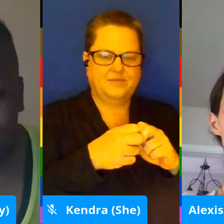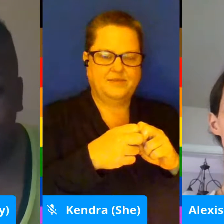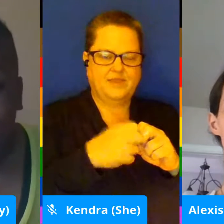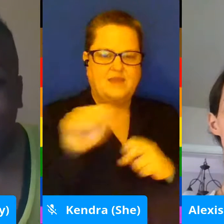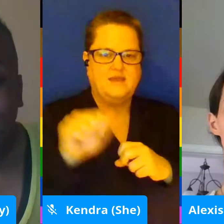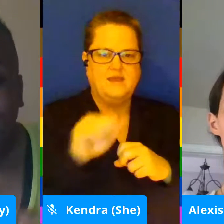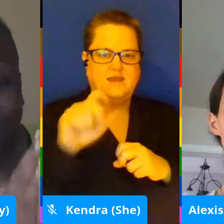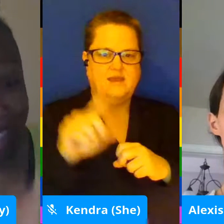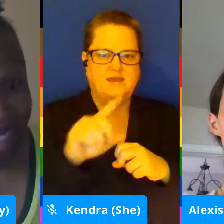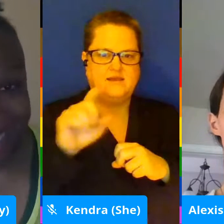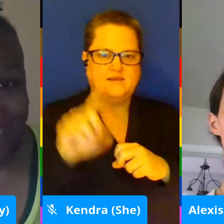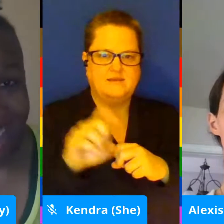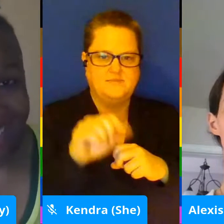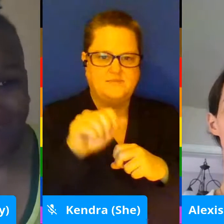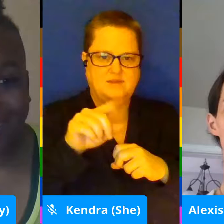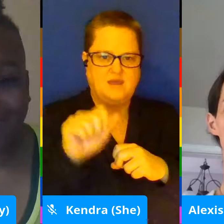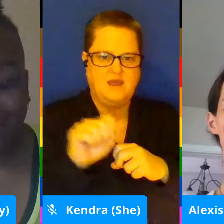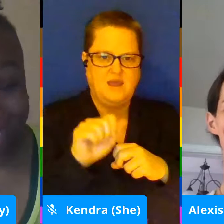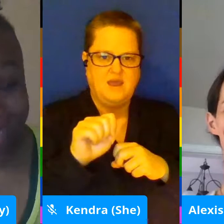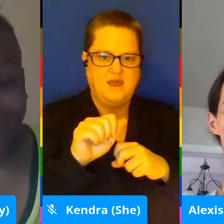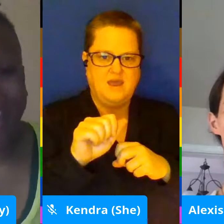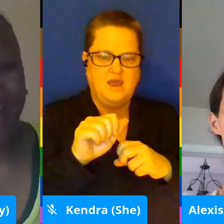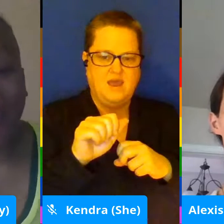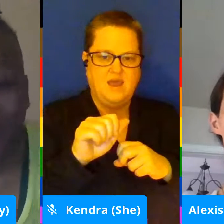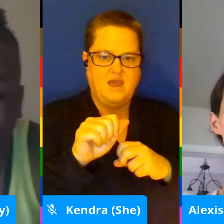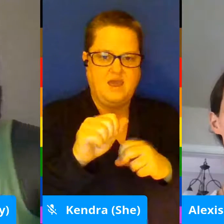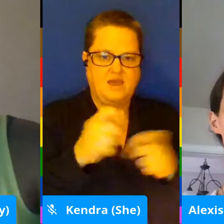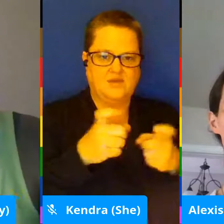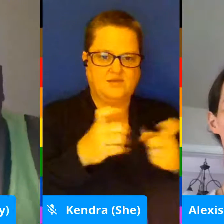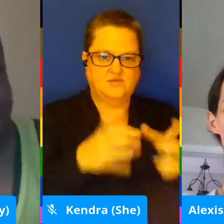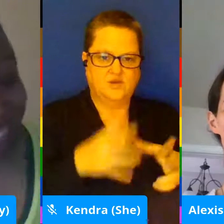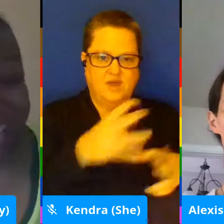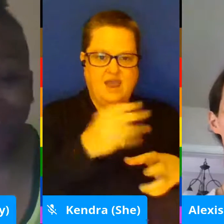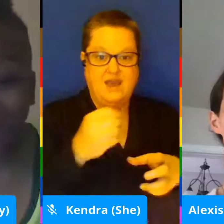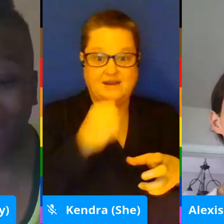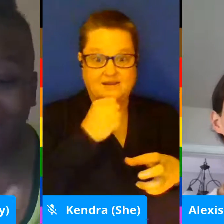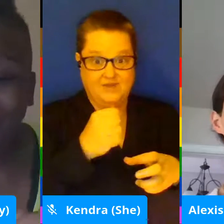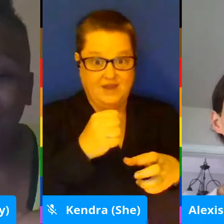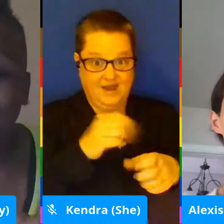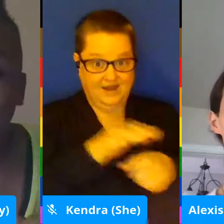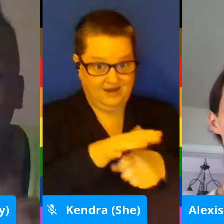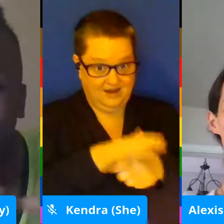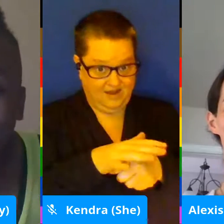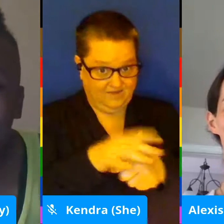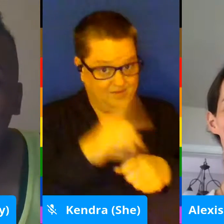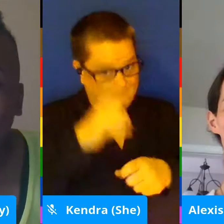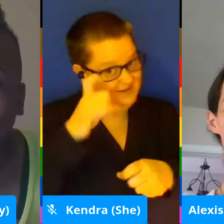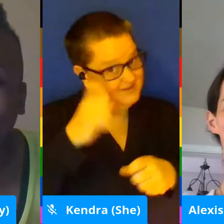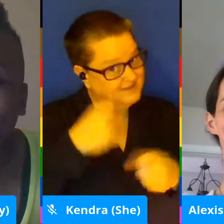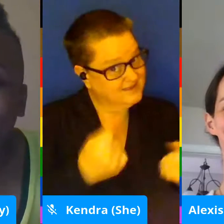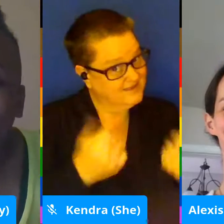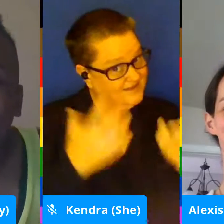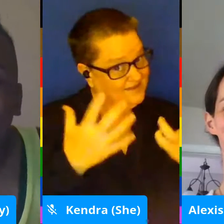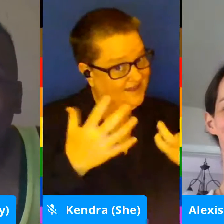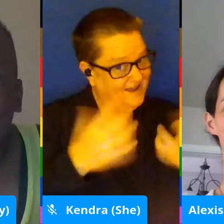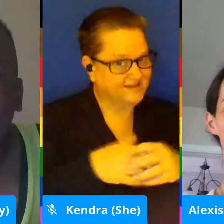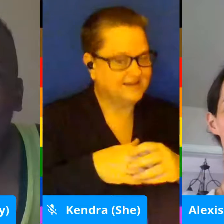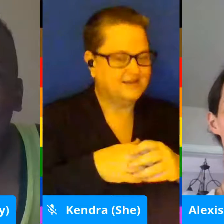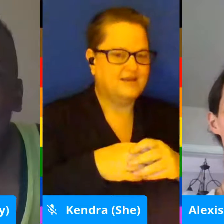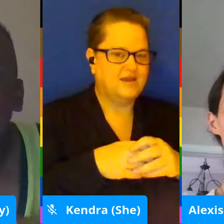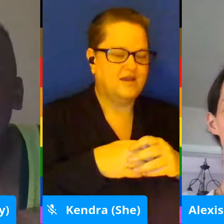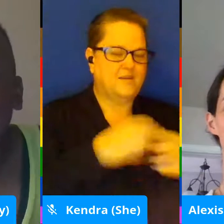And if that's not enough, because that's a lot, and a member of